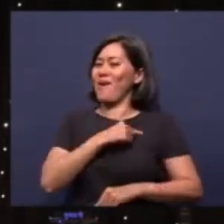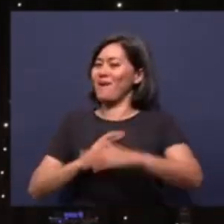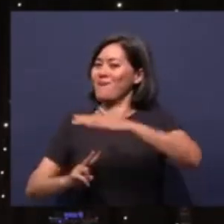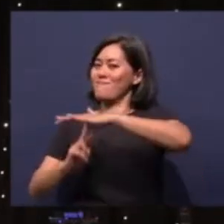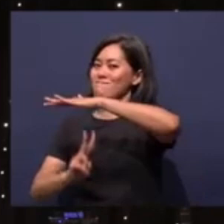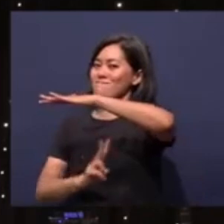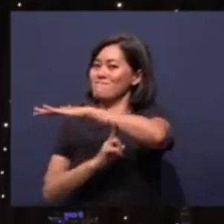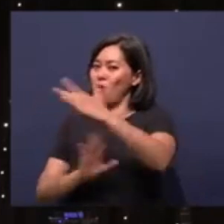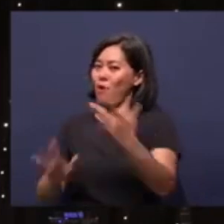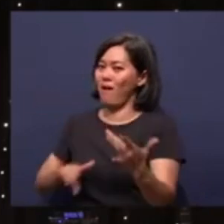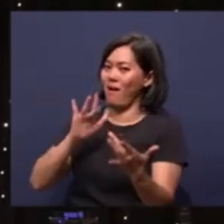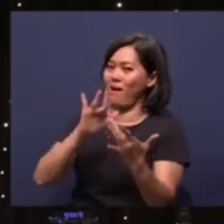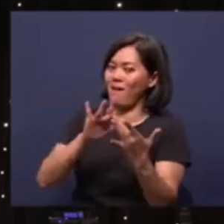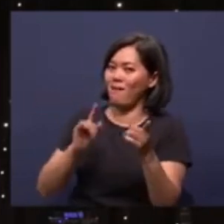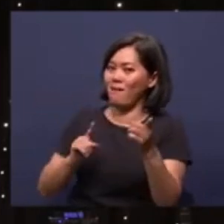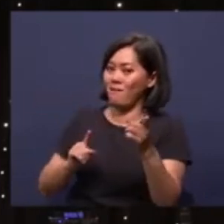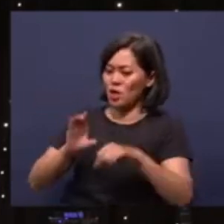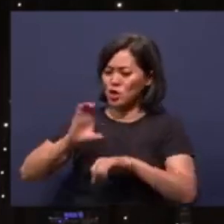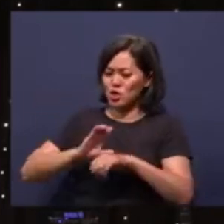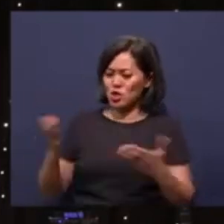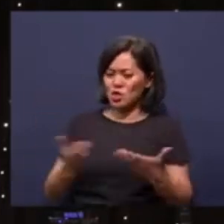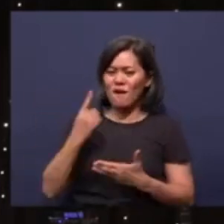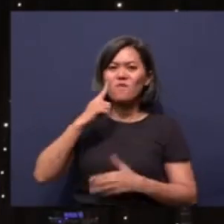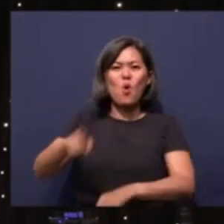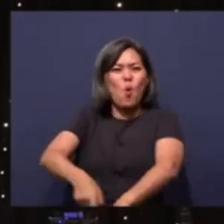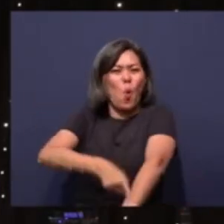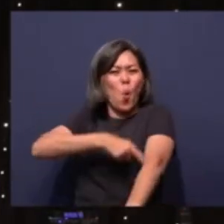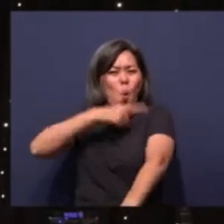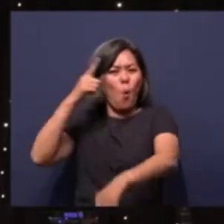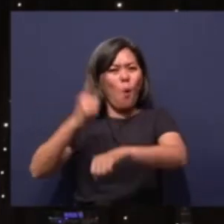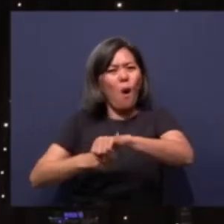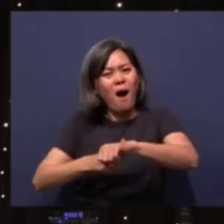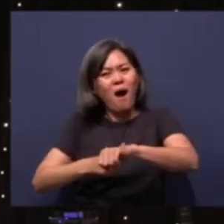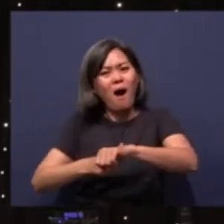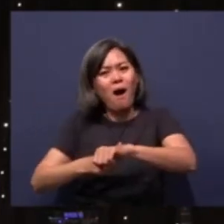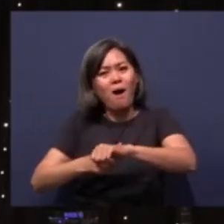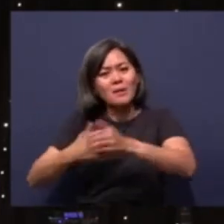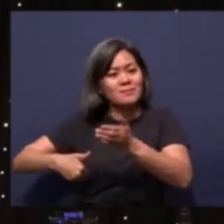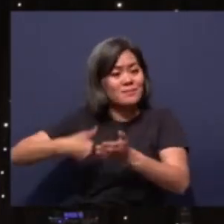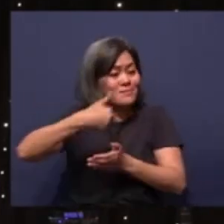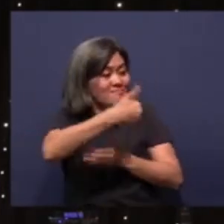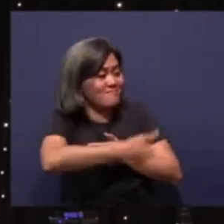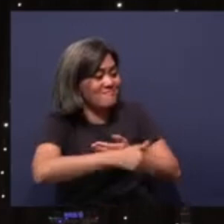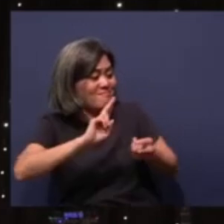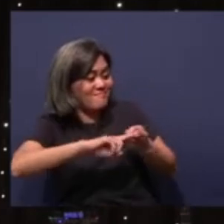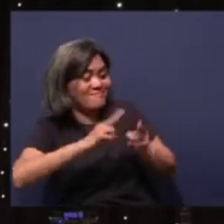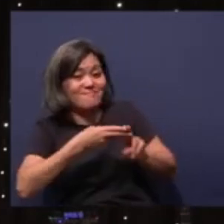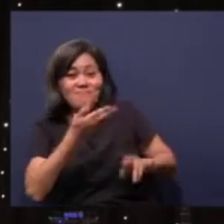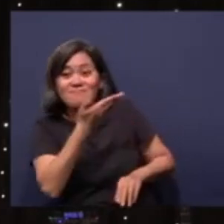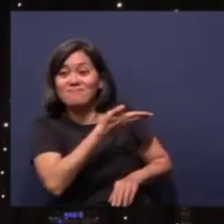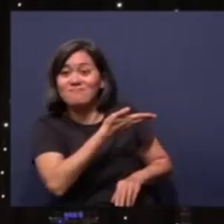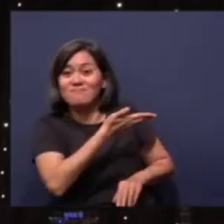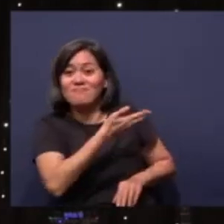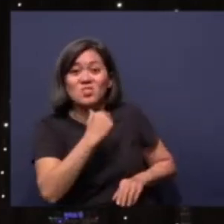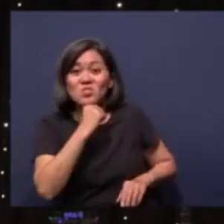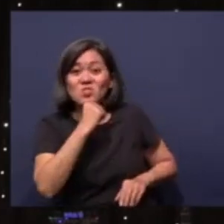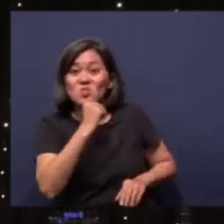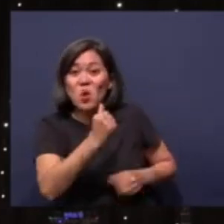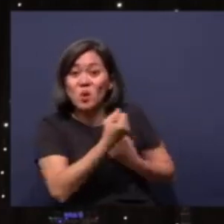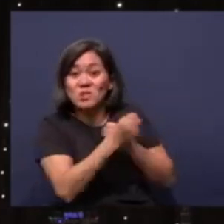reach out to them. This church is here for so long. And our next door neighbors are not saved.